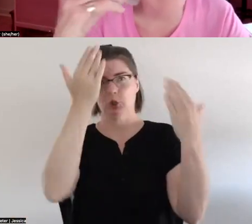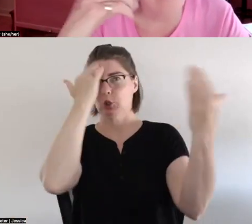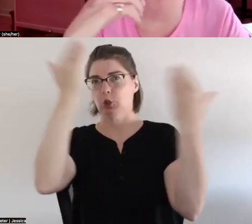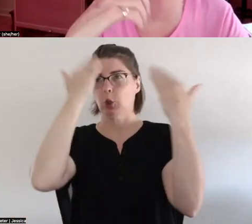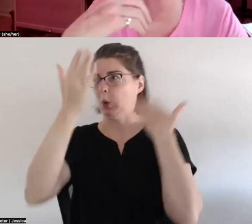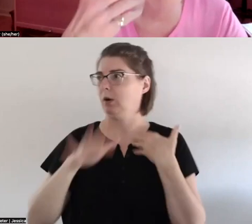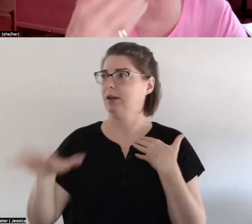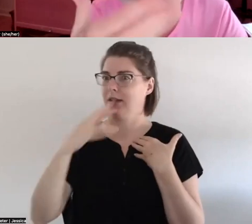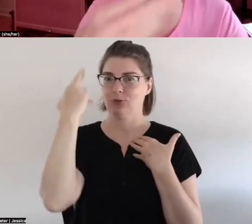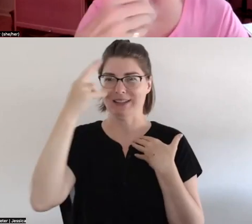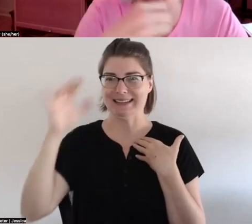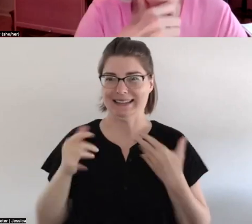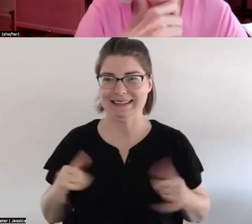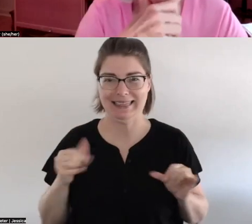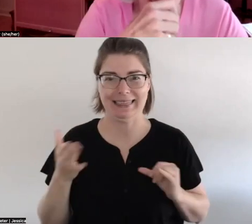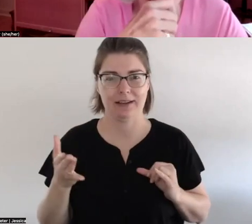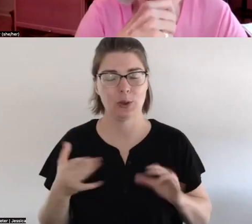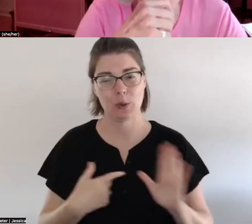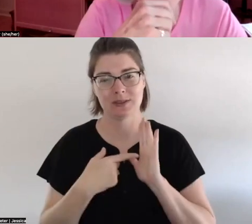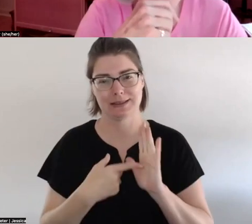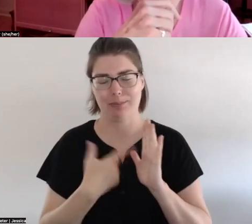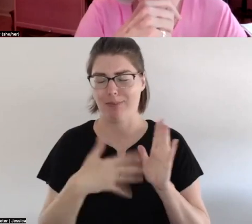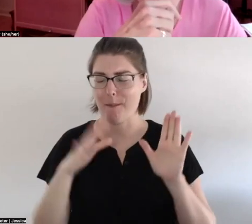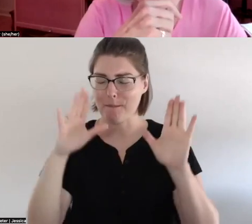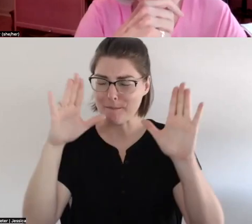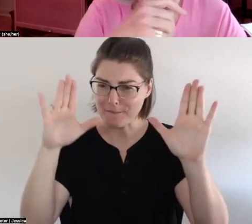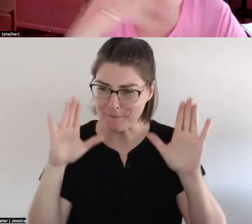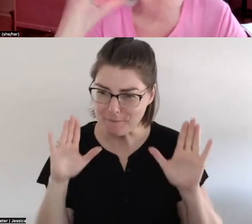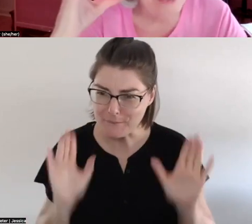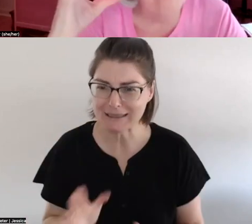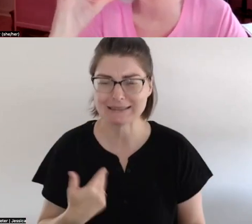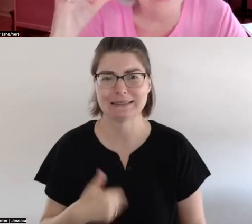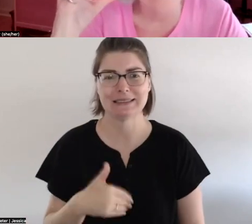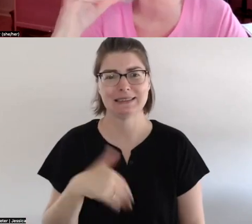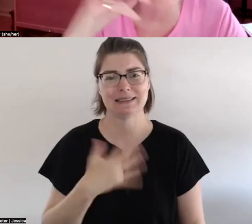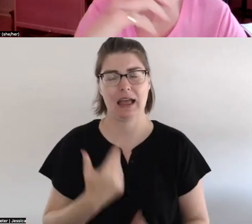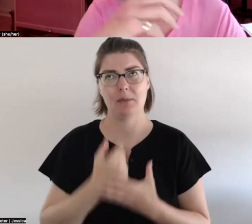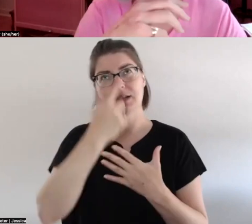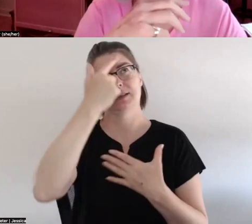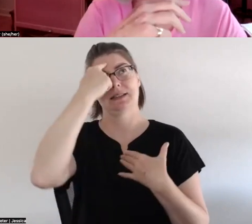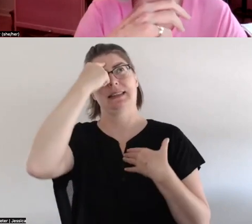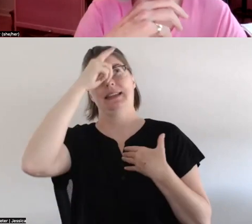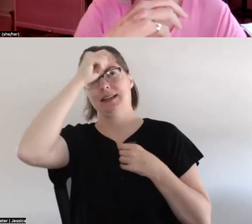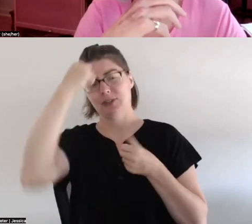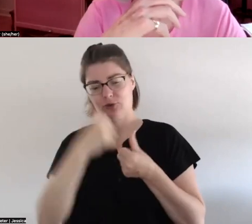realizing it and those examples are are wonderful to help us think about that